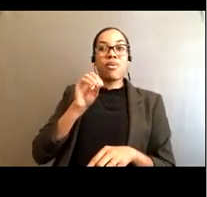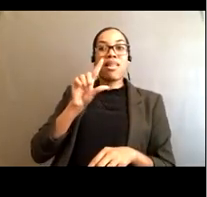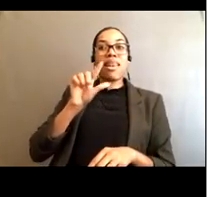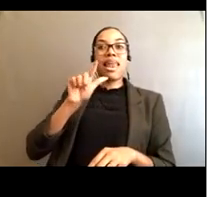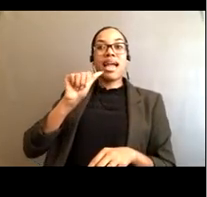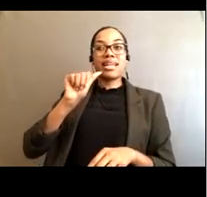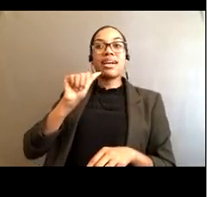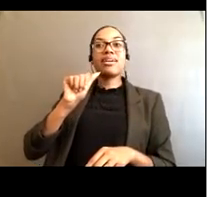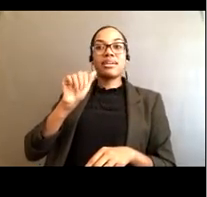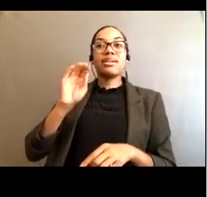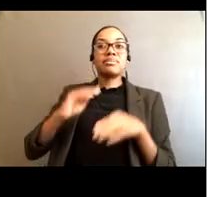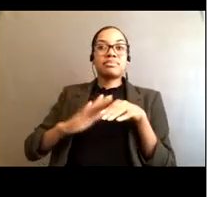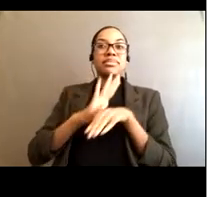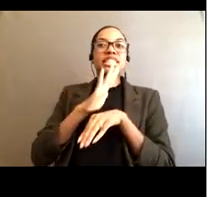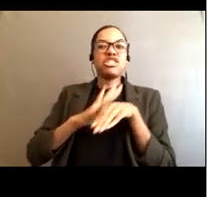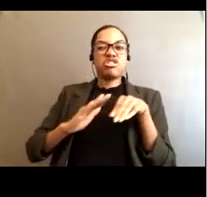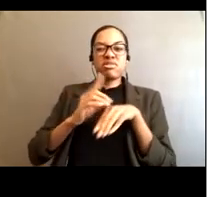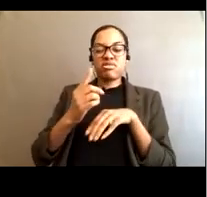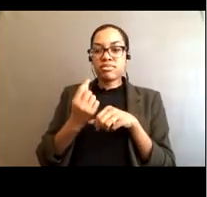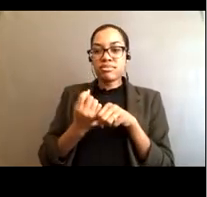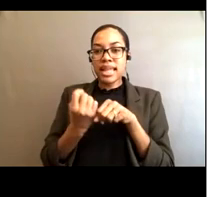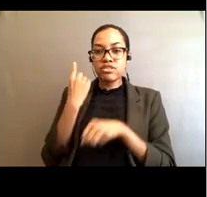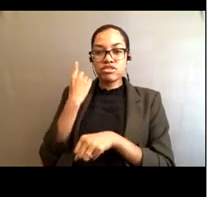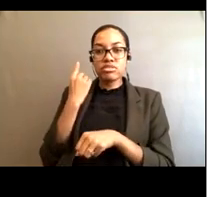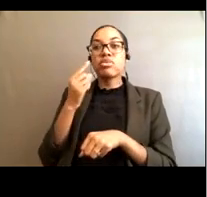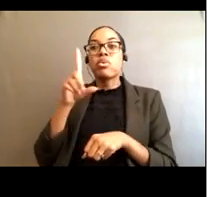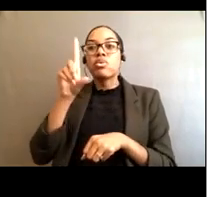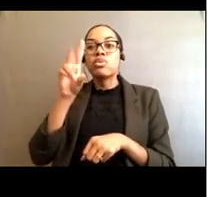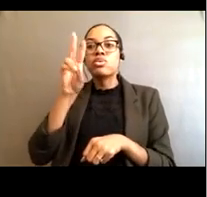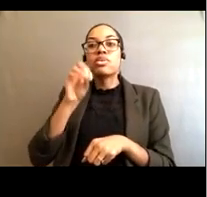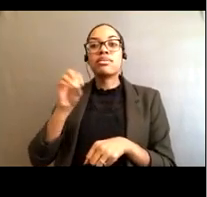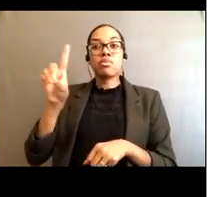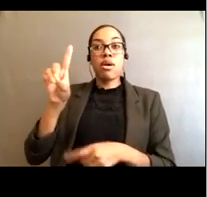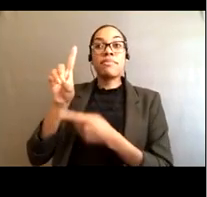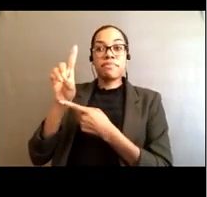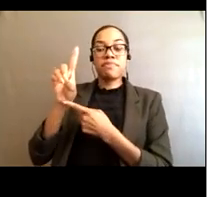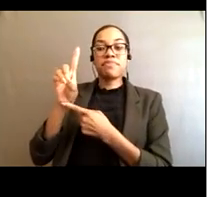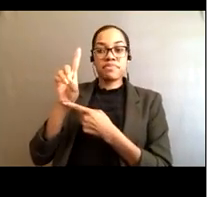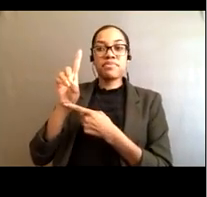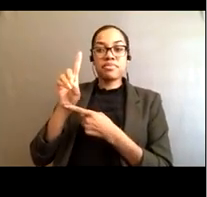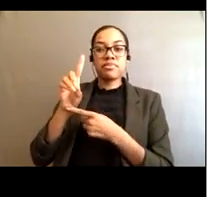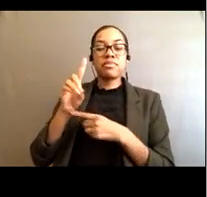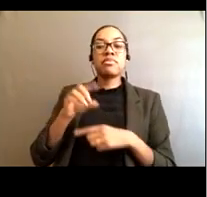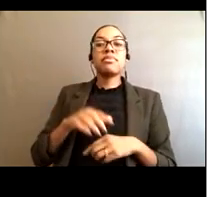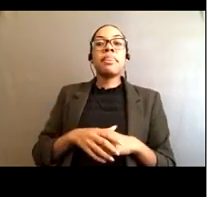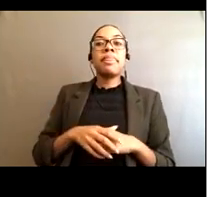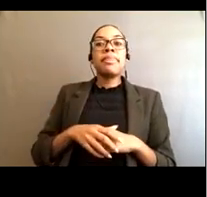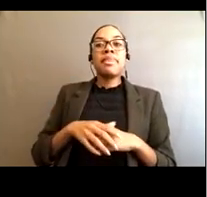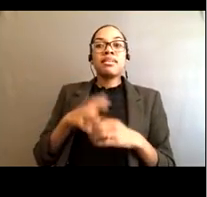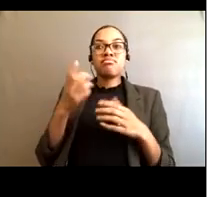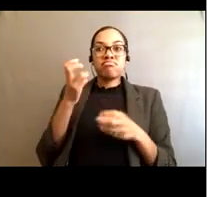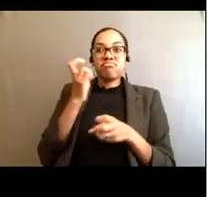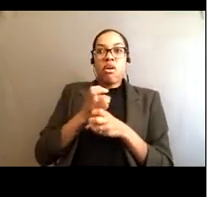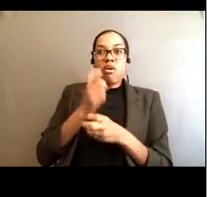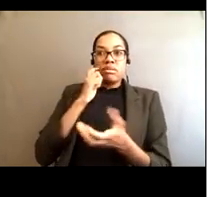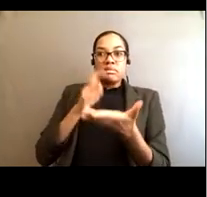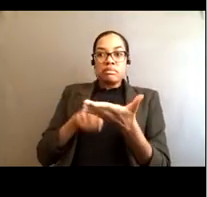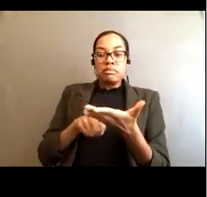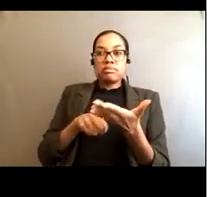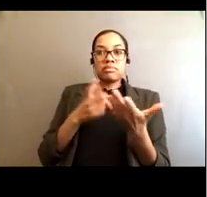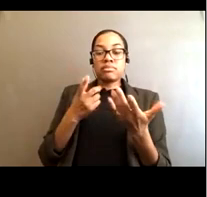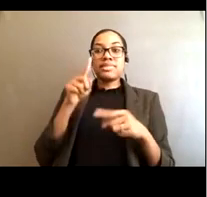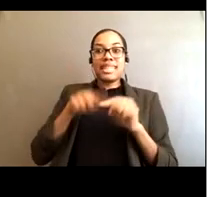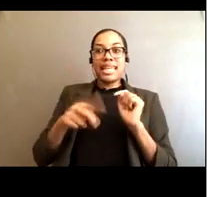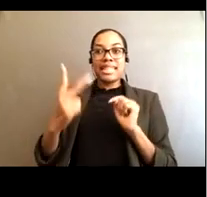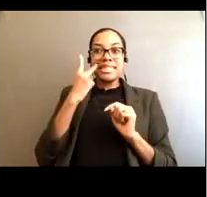you're going to learn more about how to spot them here shortly, but sometimes the surf can be so rough from waves, from wind, from